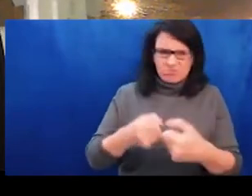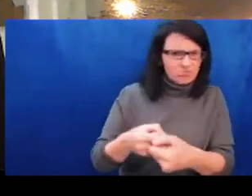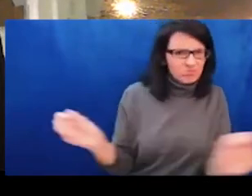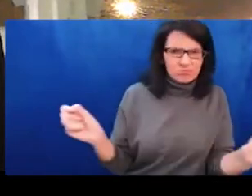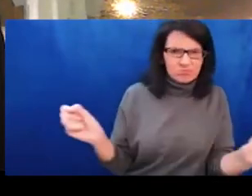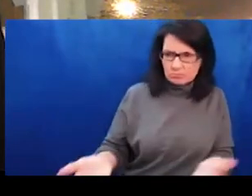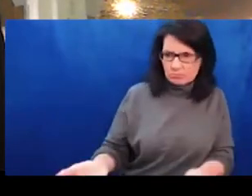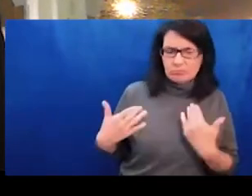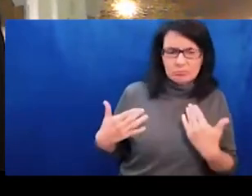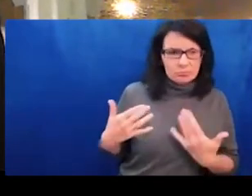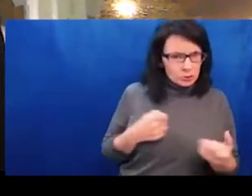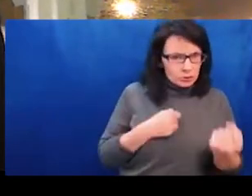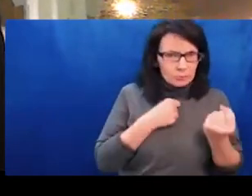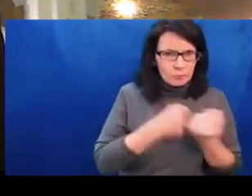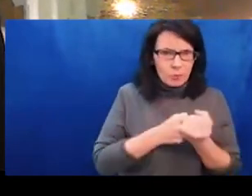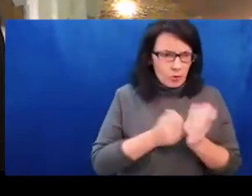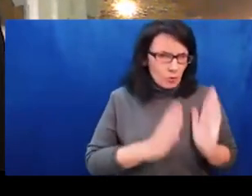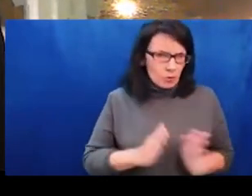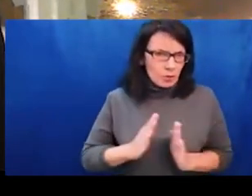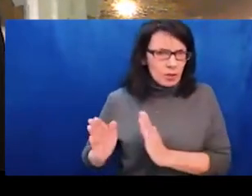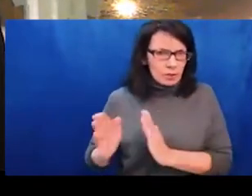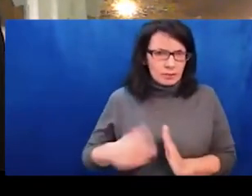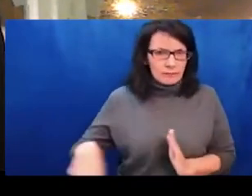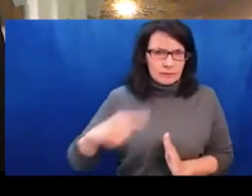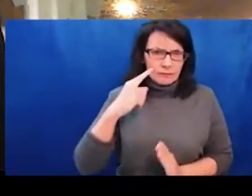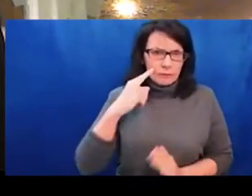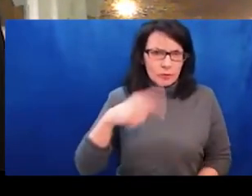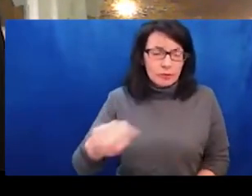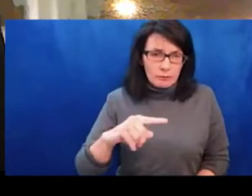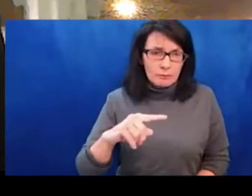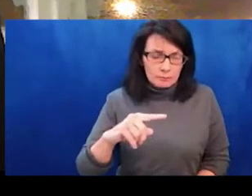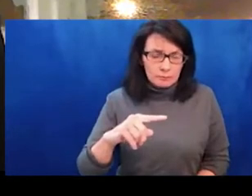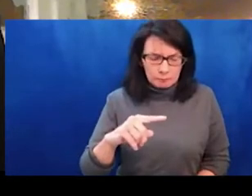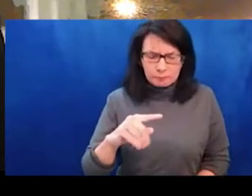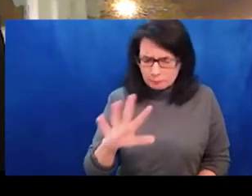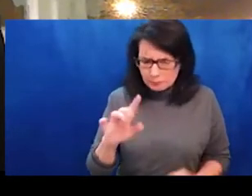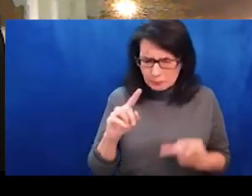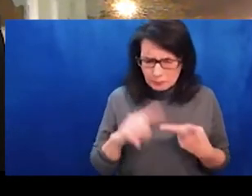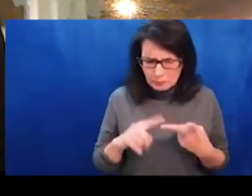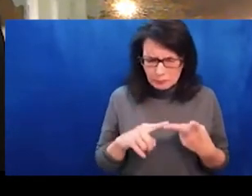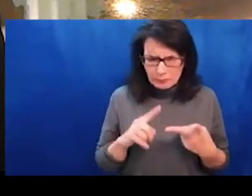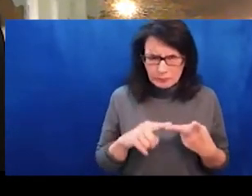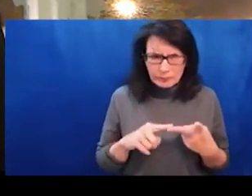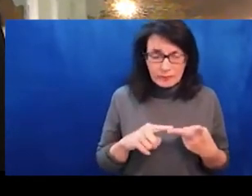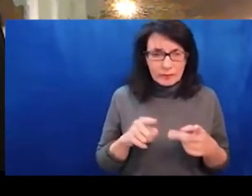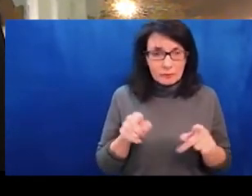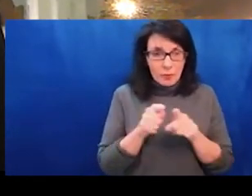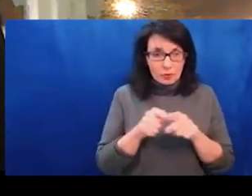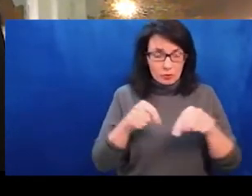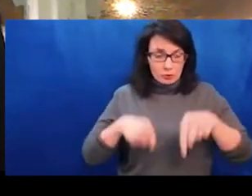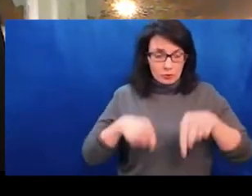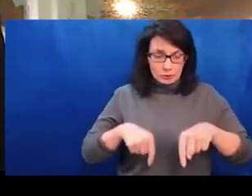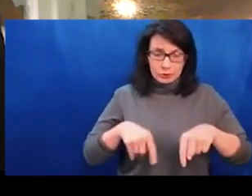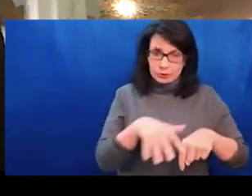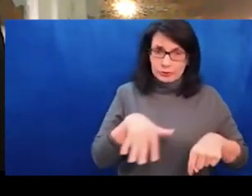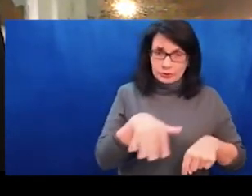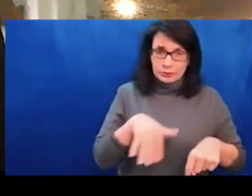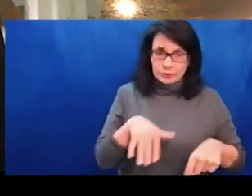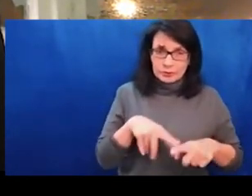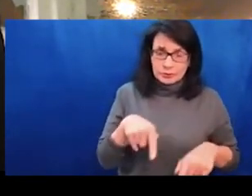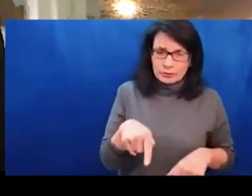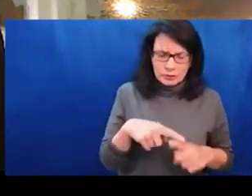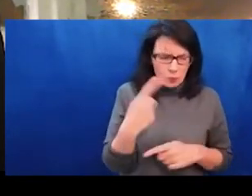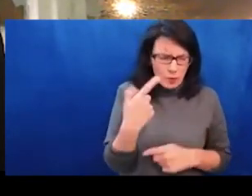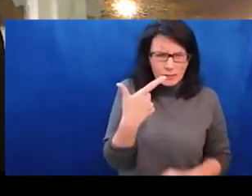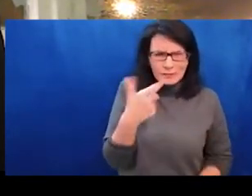curated a big group show. And this space became a bomb shelter when the war started.